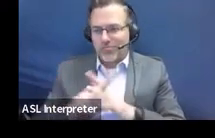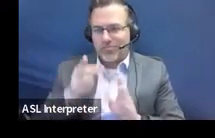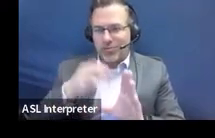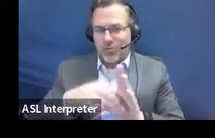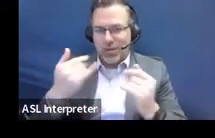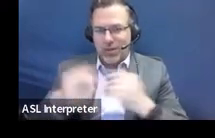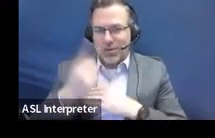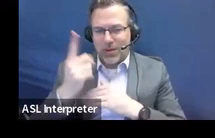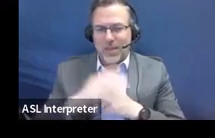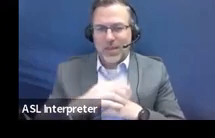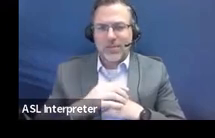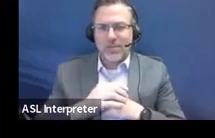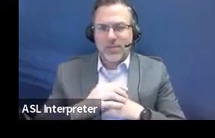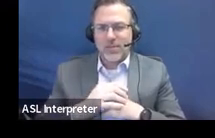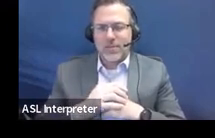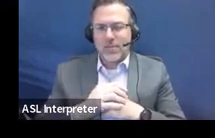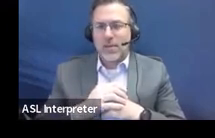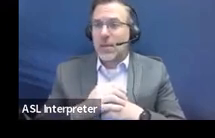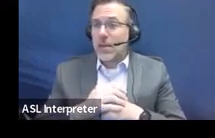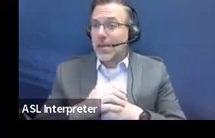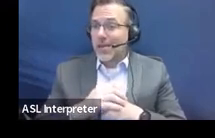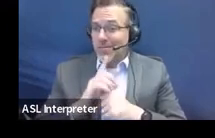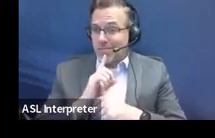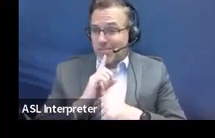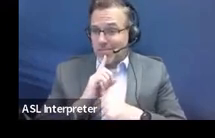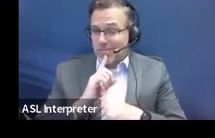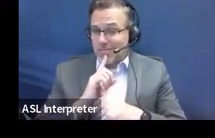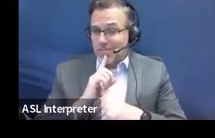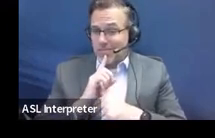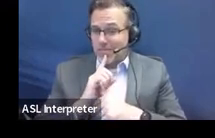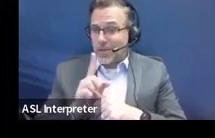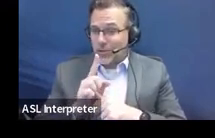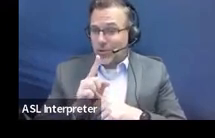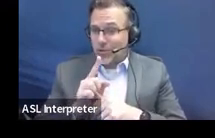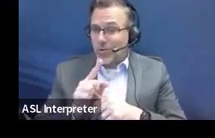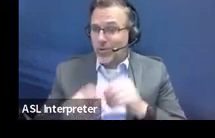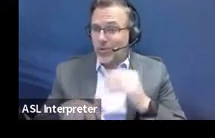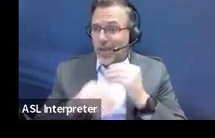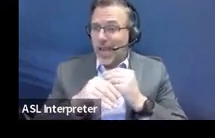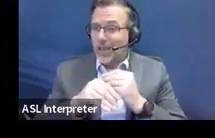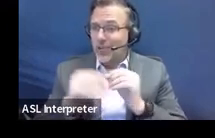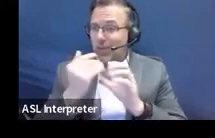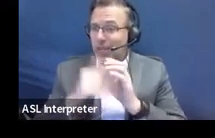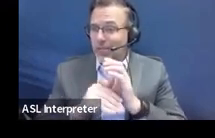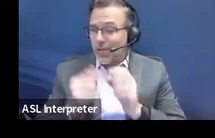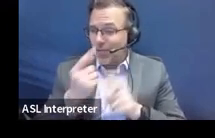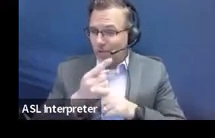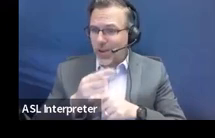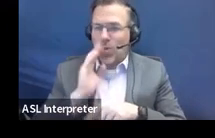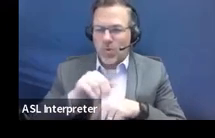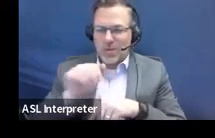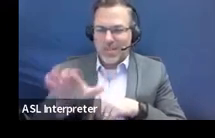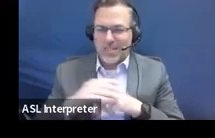hours. Um, just make sure you type your email in correctly and it will get to you.